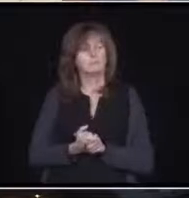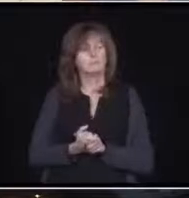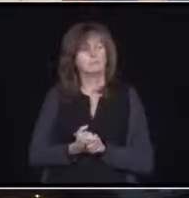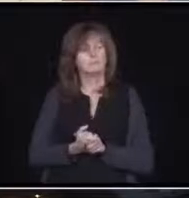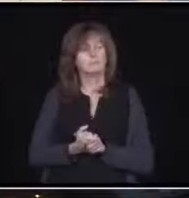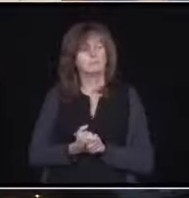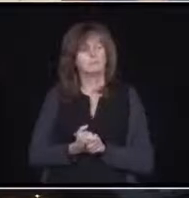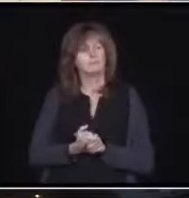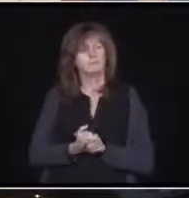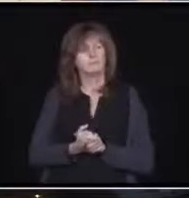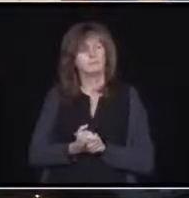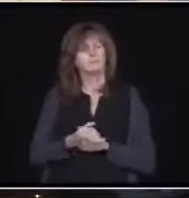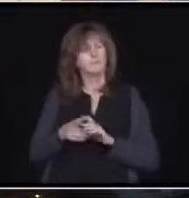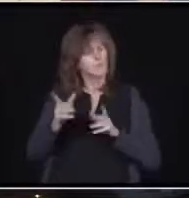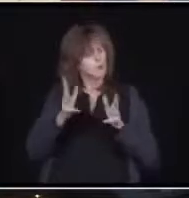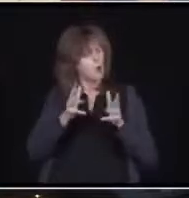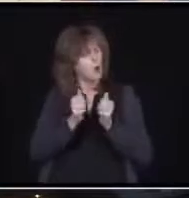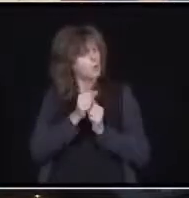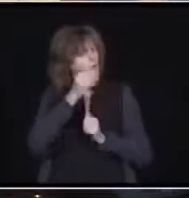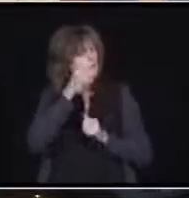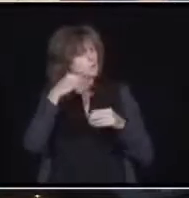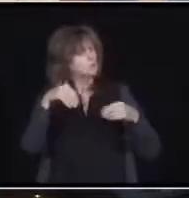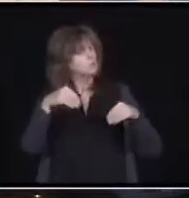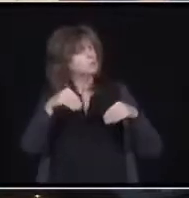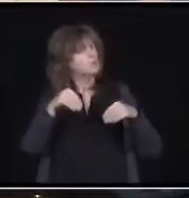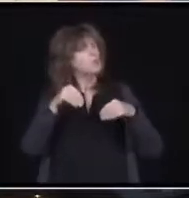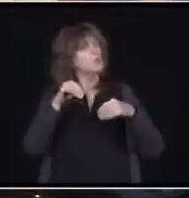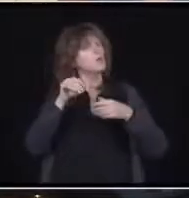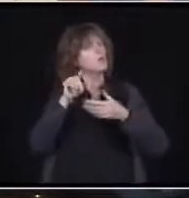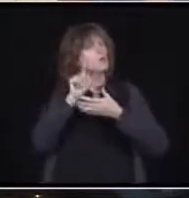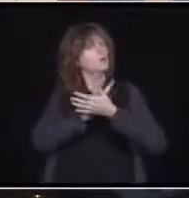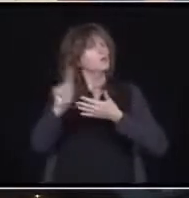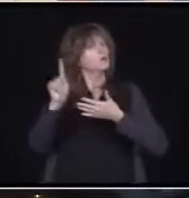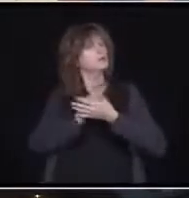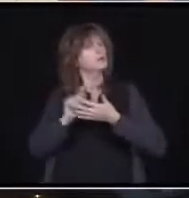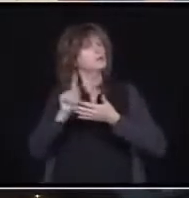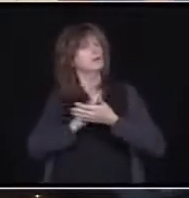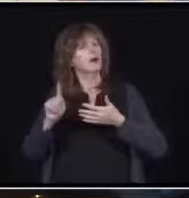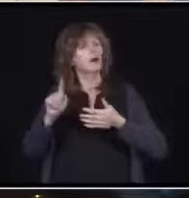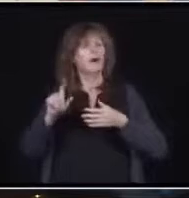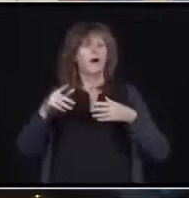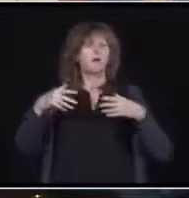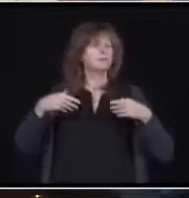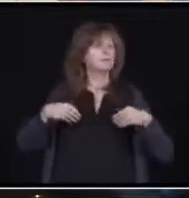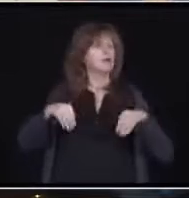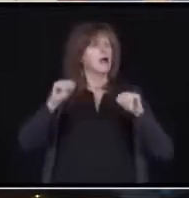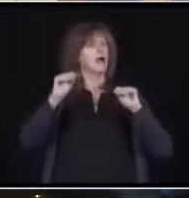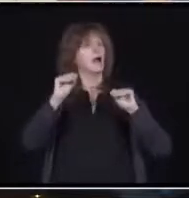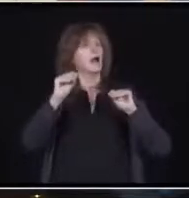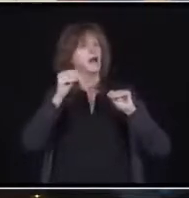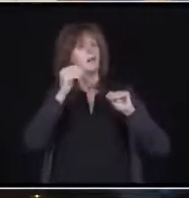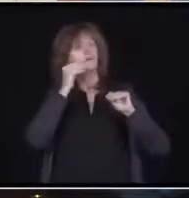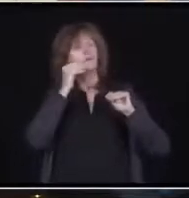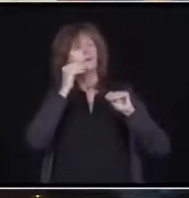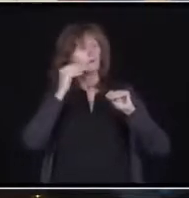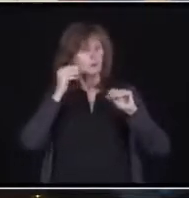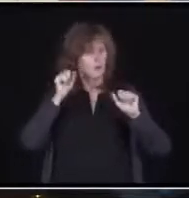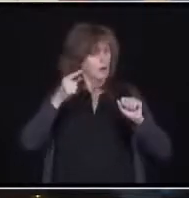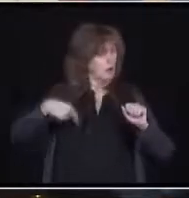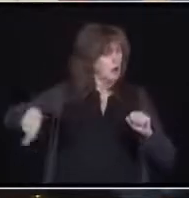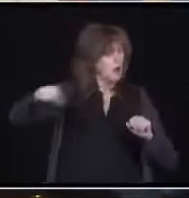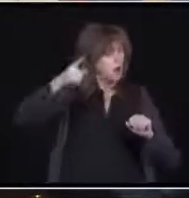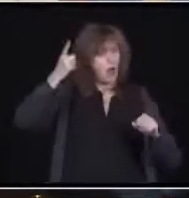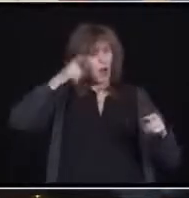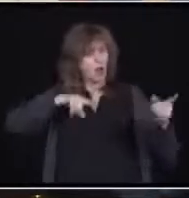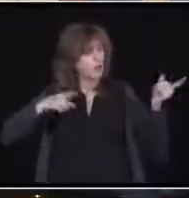weekly deals in line with each other just temporarily because right now you have shoppers going from store to store to